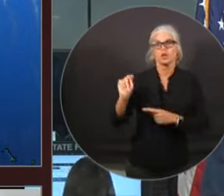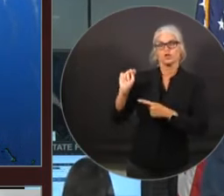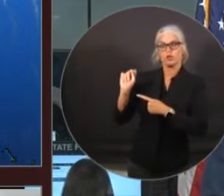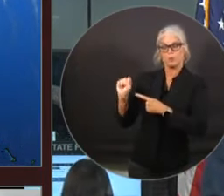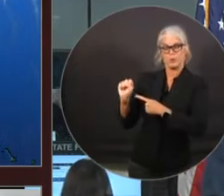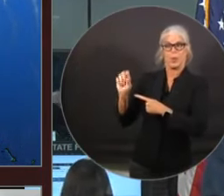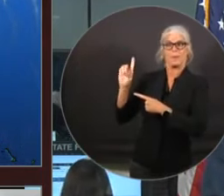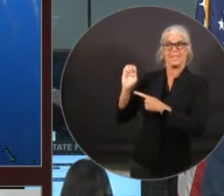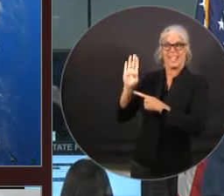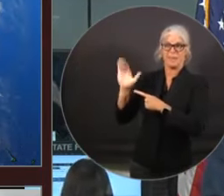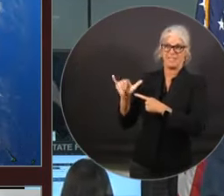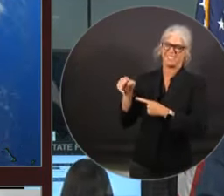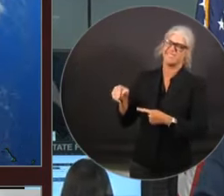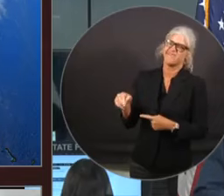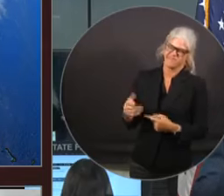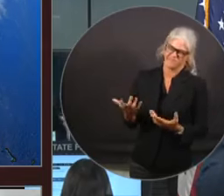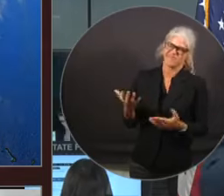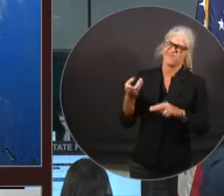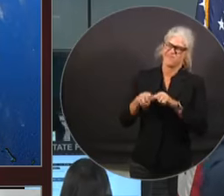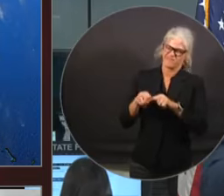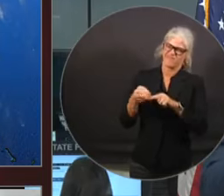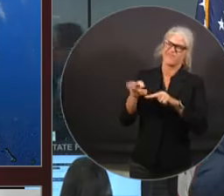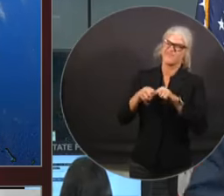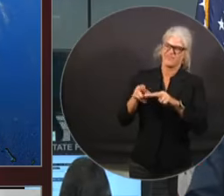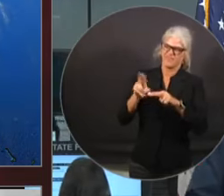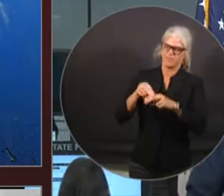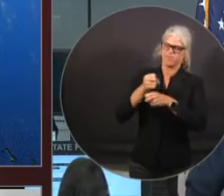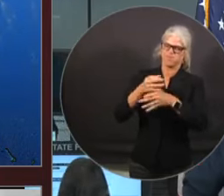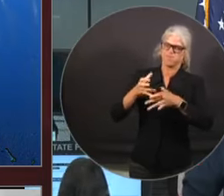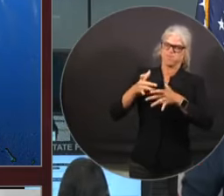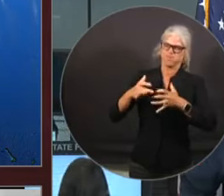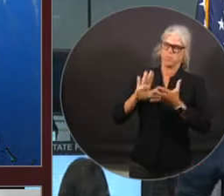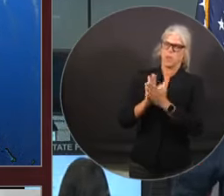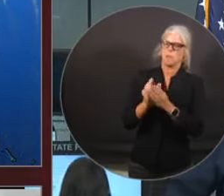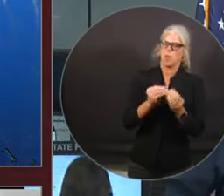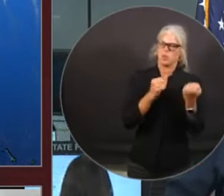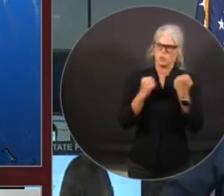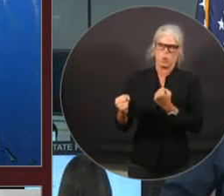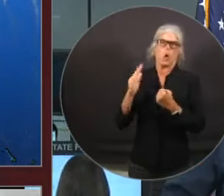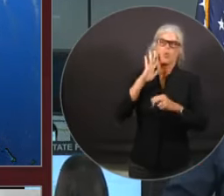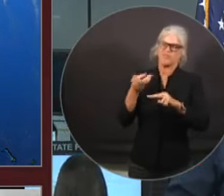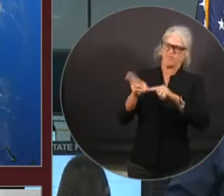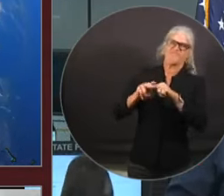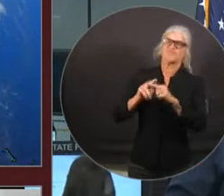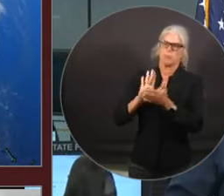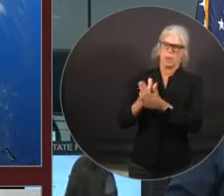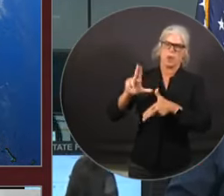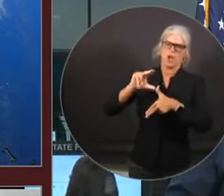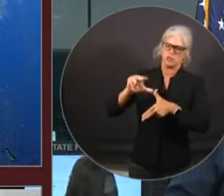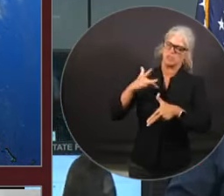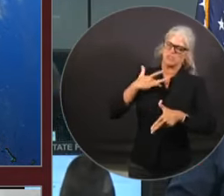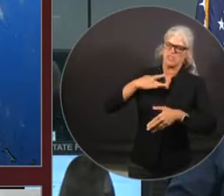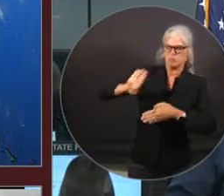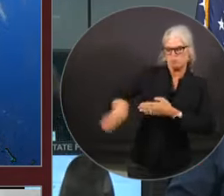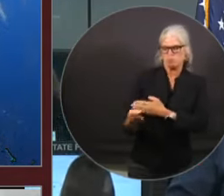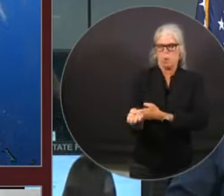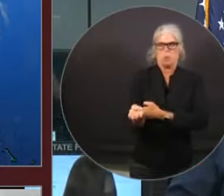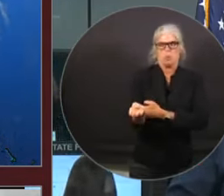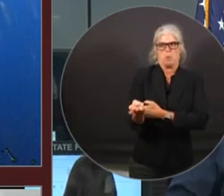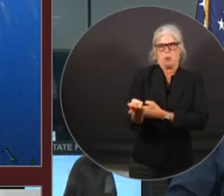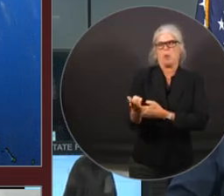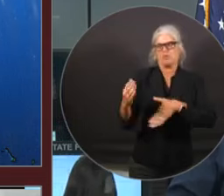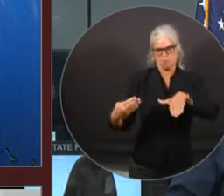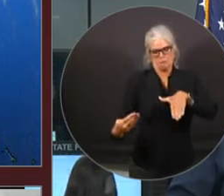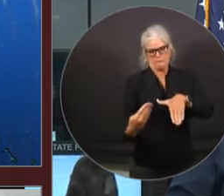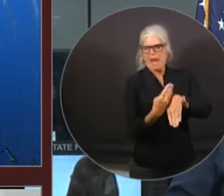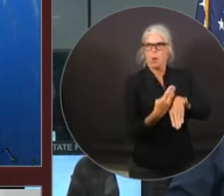to continue to rapidly strengthen into a hurricane before making an early morning landfall here in the Big Bend tomorrow. It is not